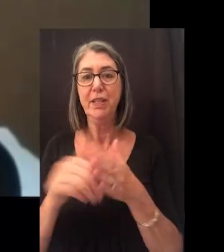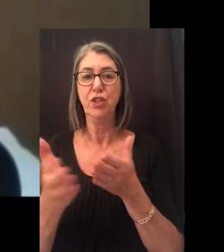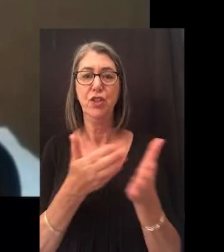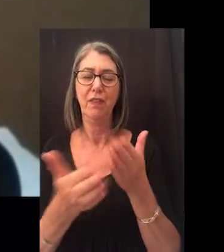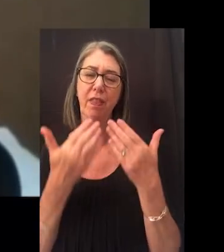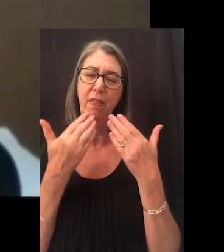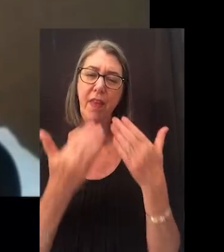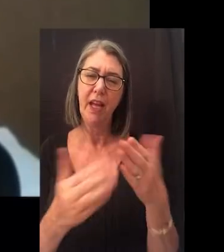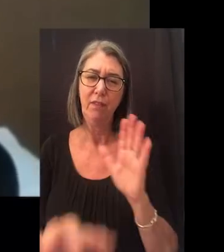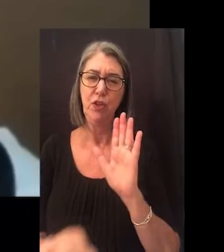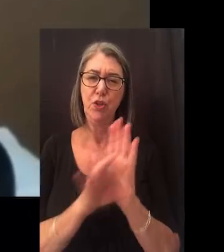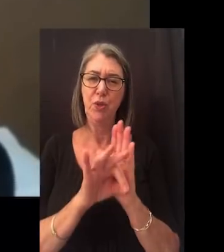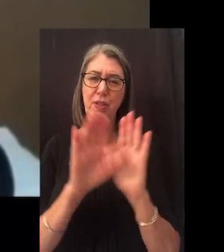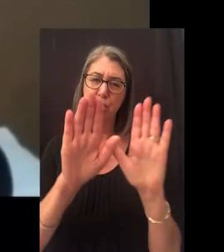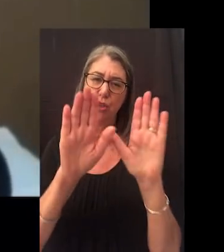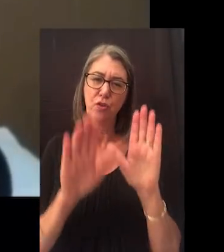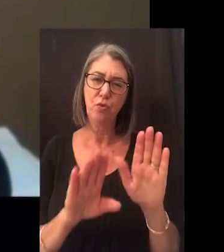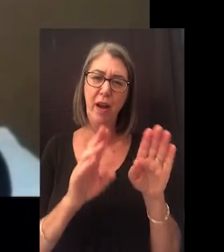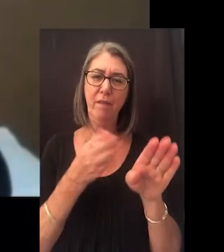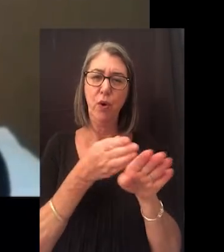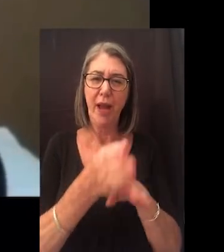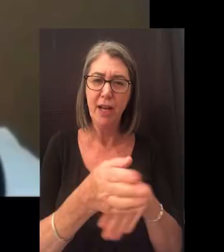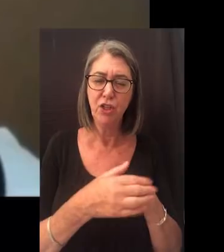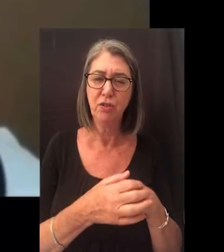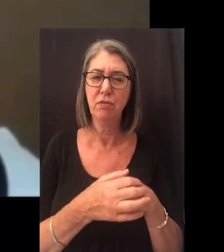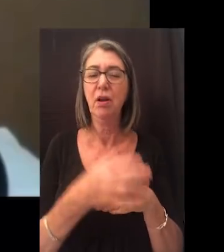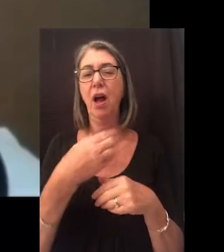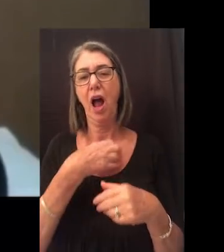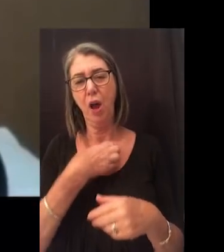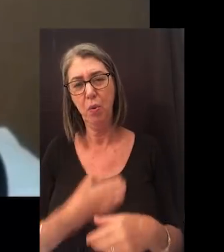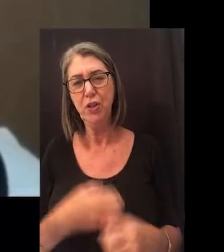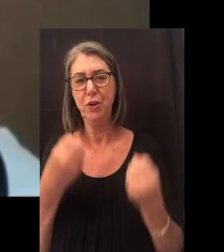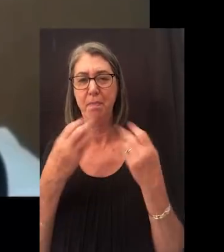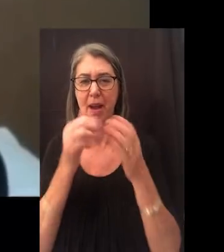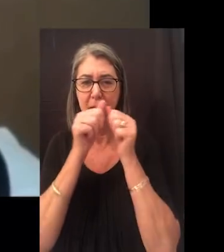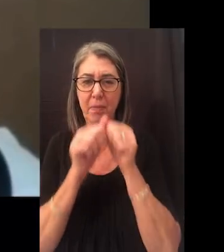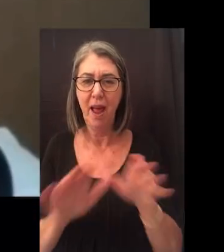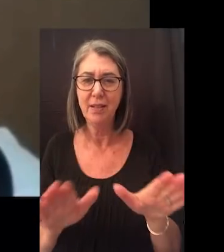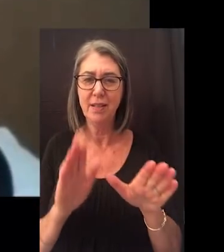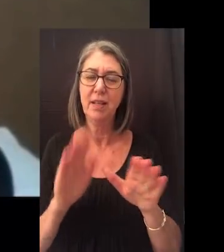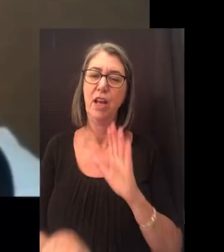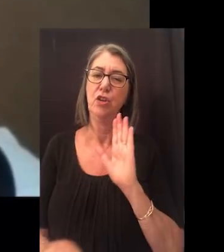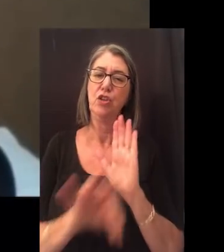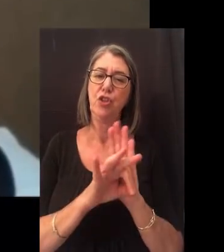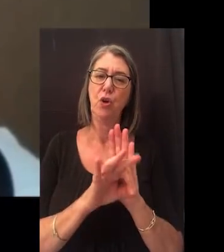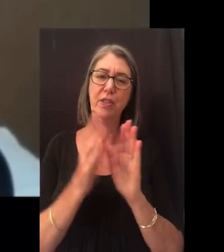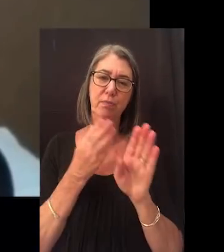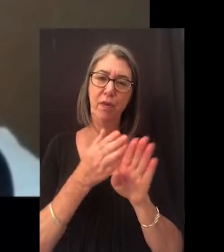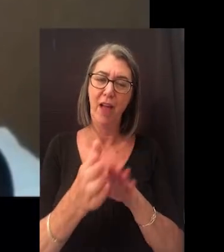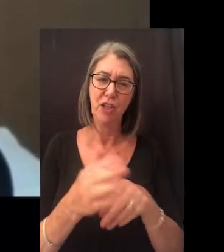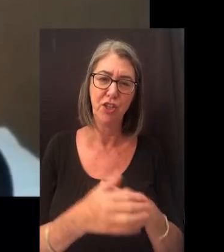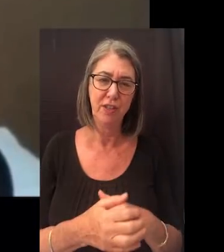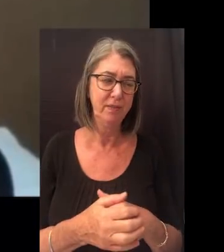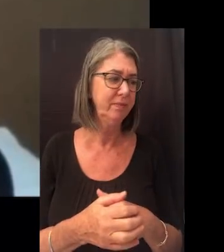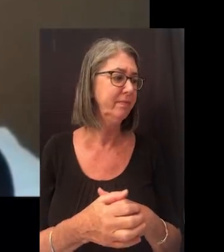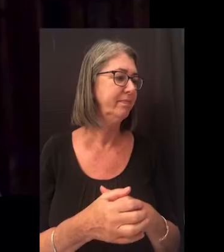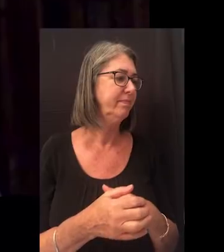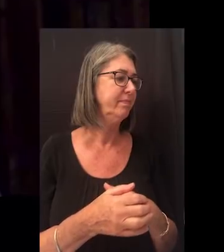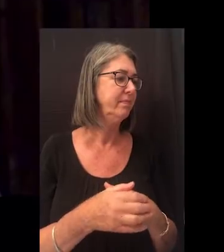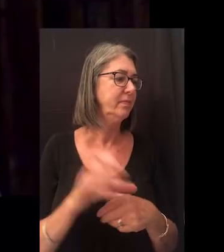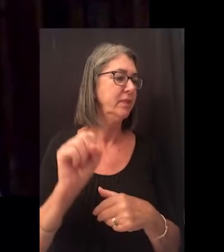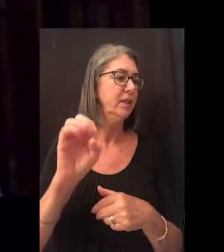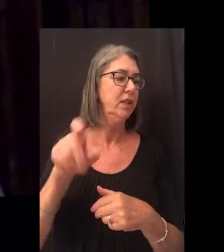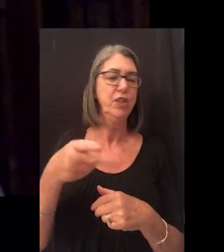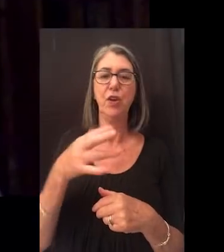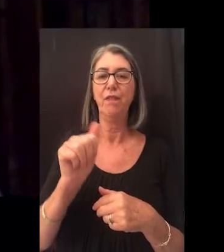consumed in service. Thank you for choosing this great vocation, and I wish you many blessings in your chosen profession.